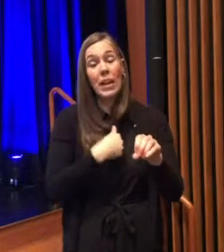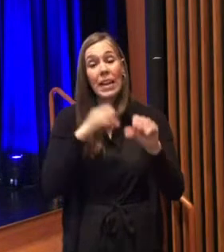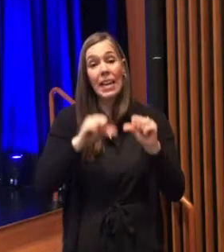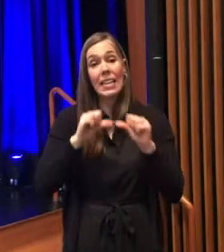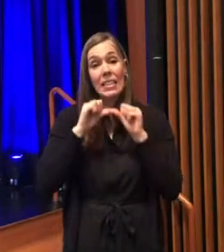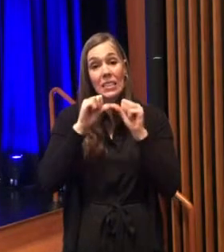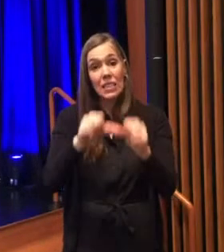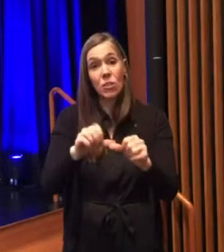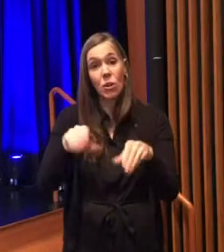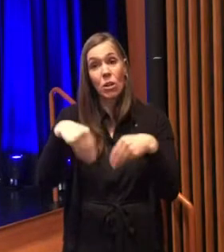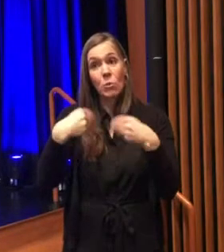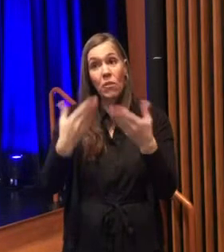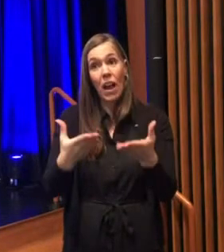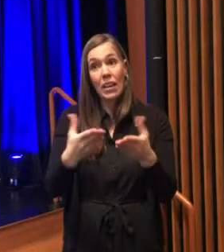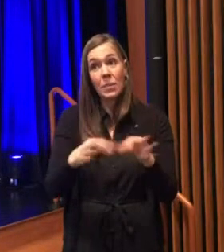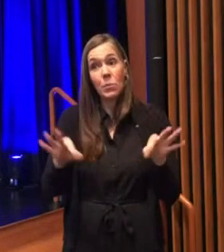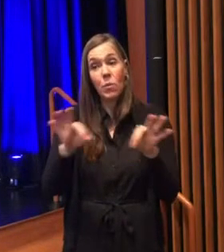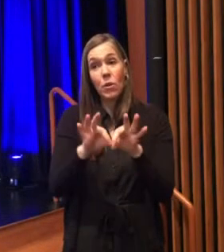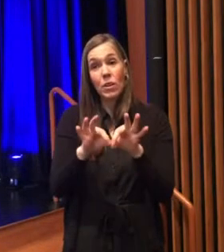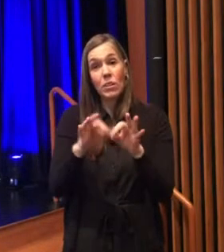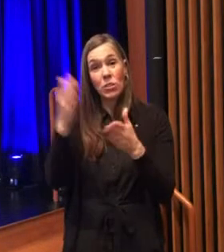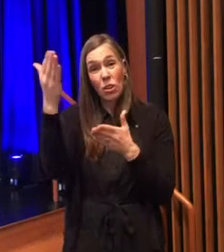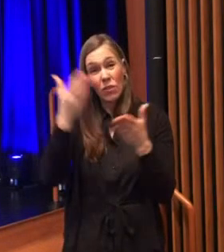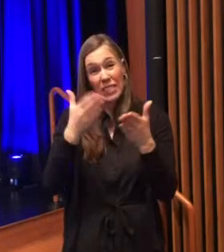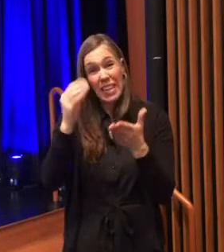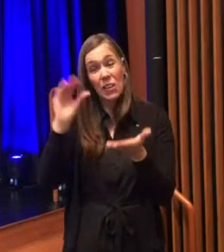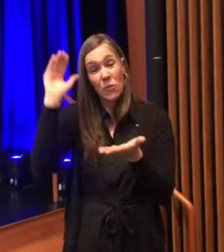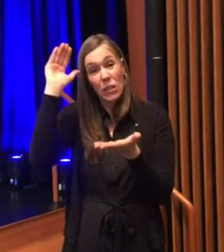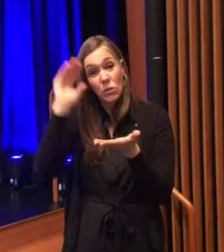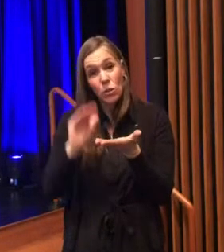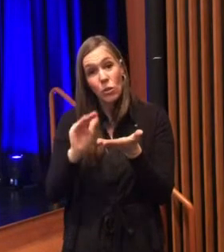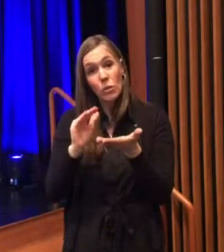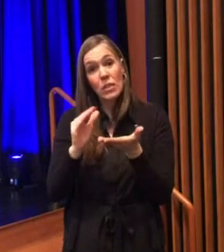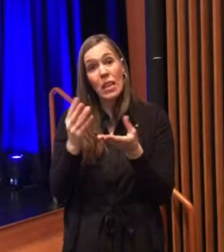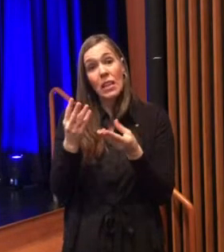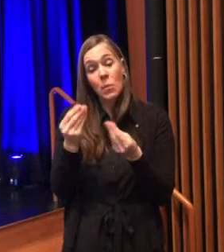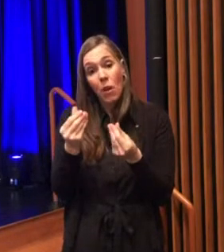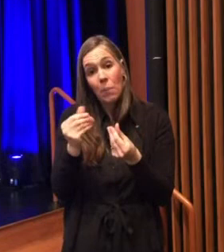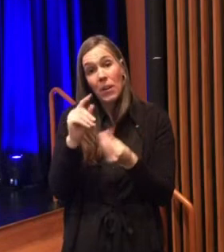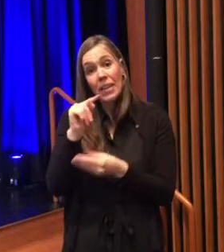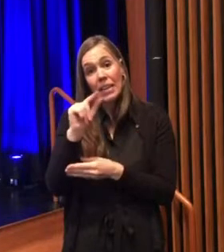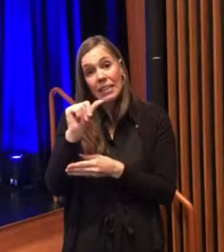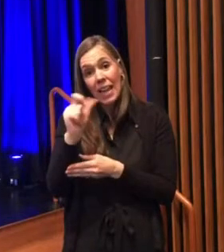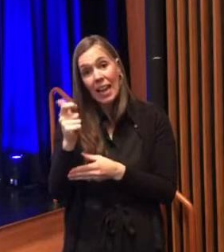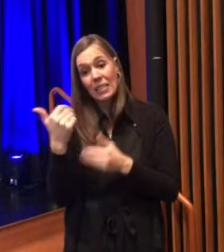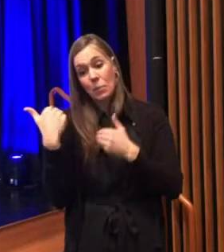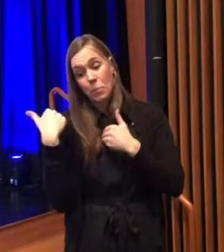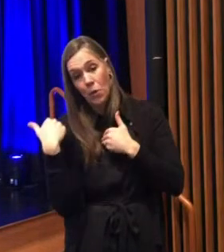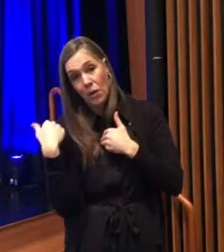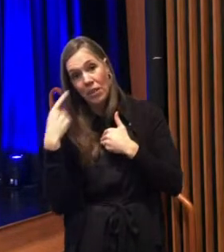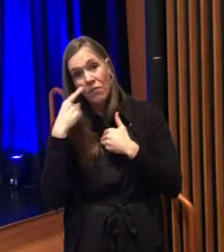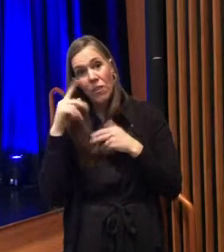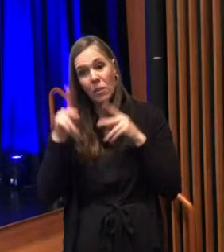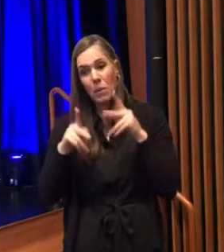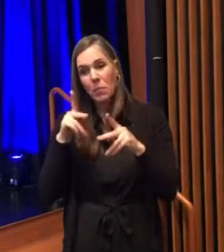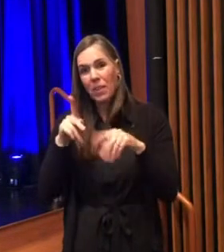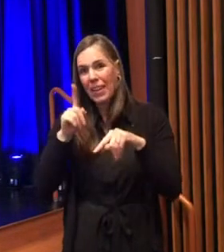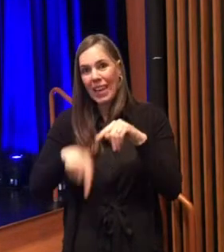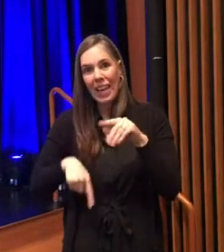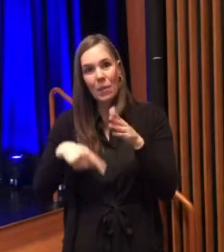these essential services and reduce the property tax burden on those with the least capacity to pay right here in Lancaster county